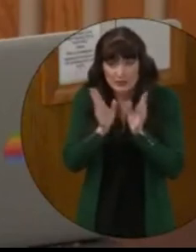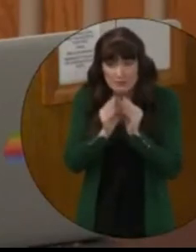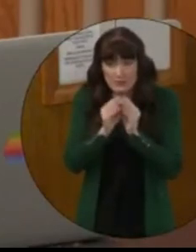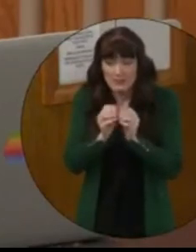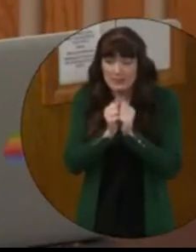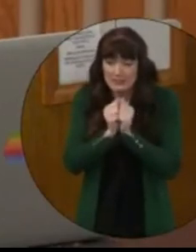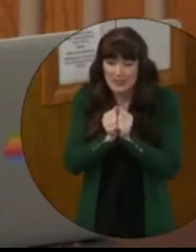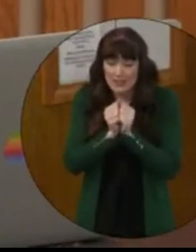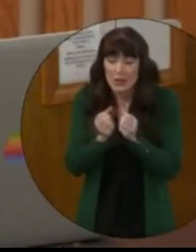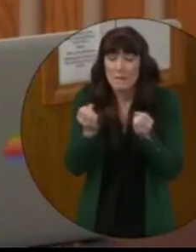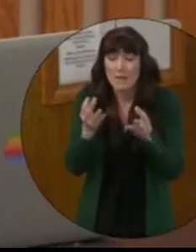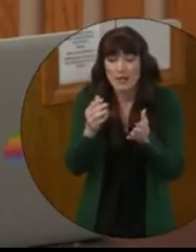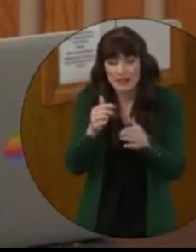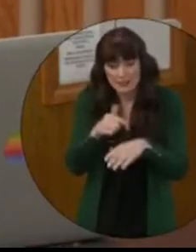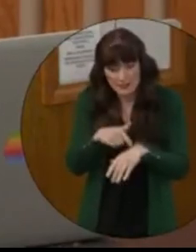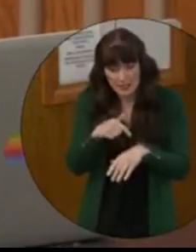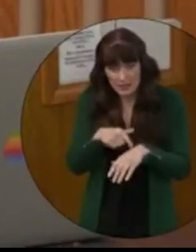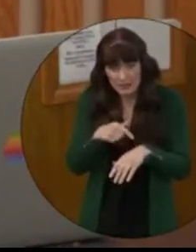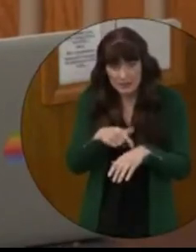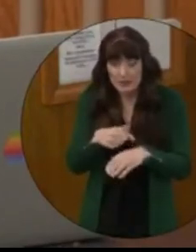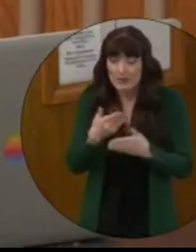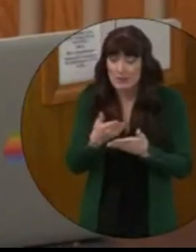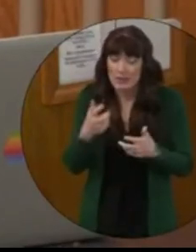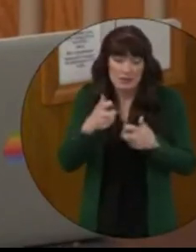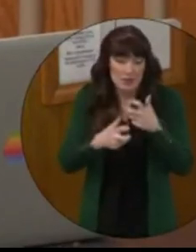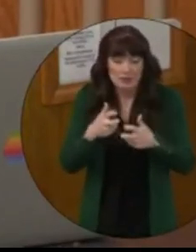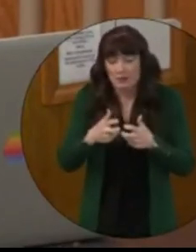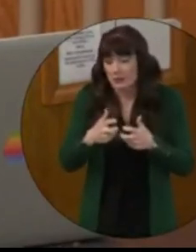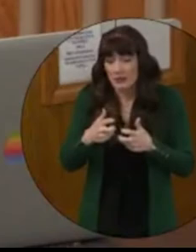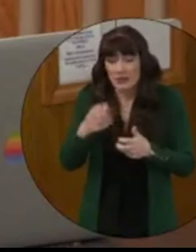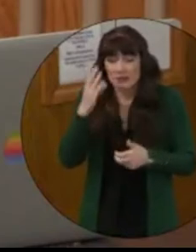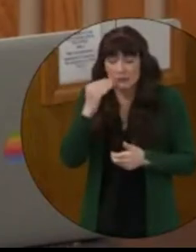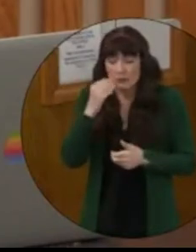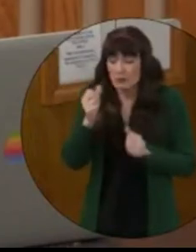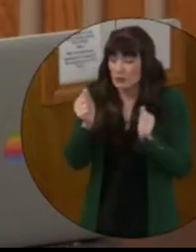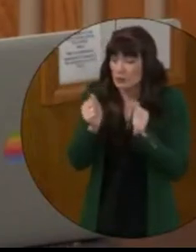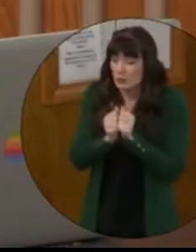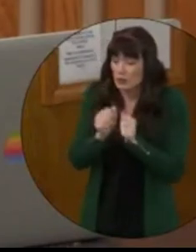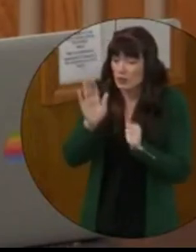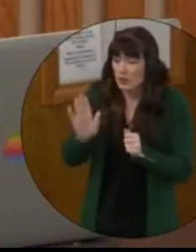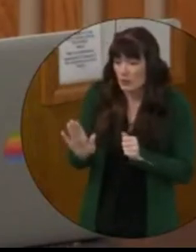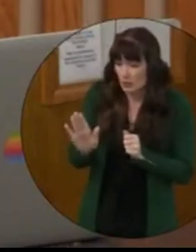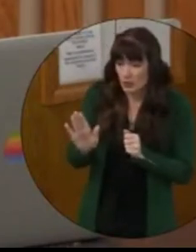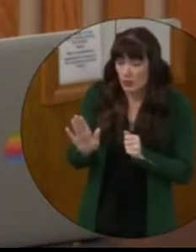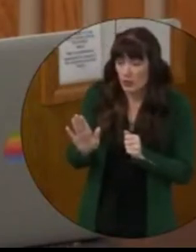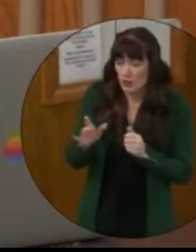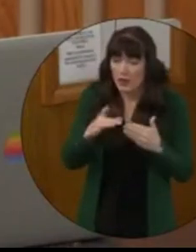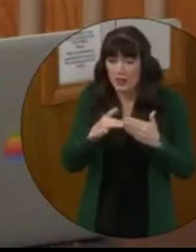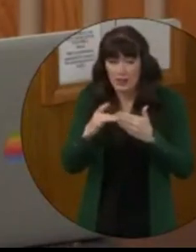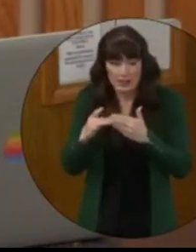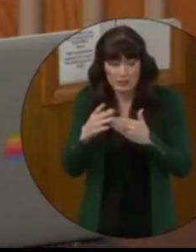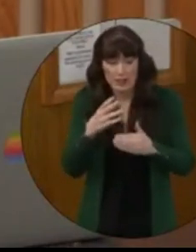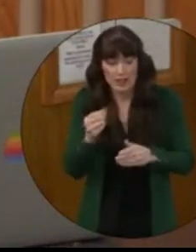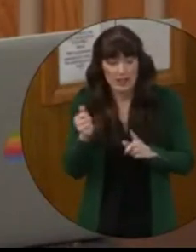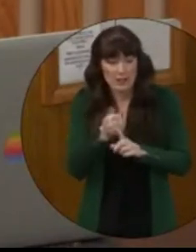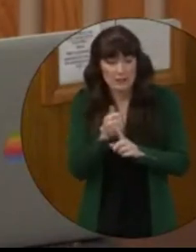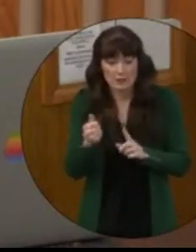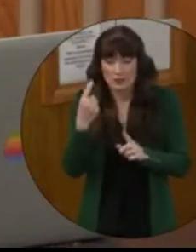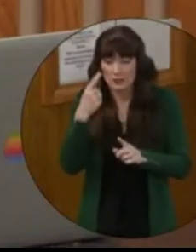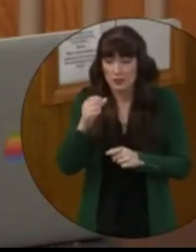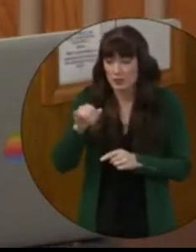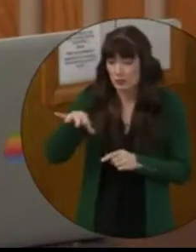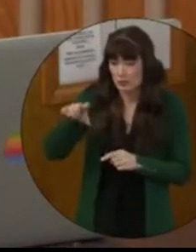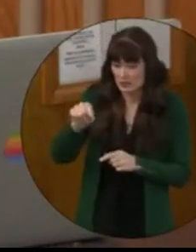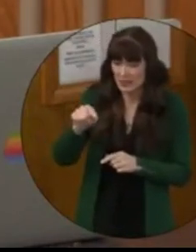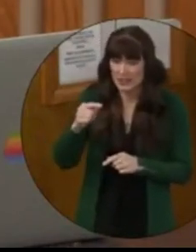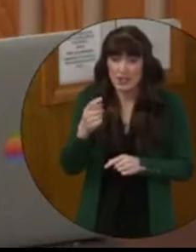to address the many issues that I've had with your leadership and your abuse of the superintendent. The most recent request was a